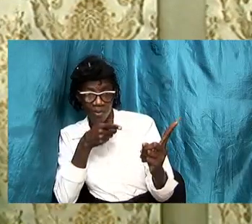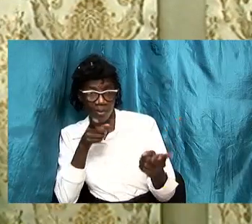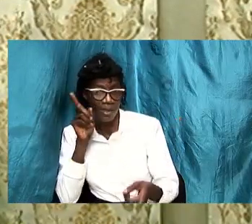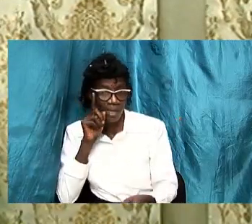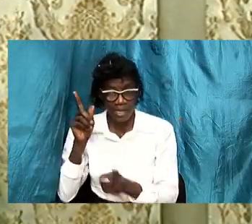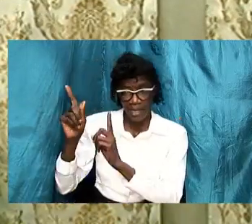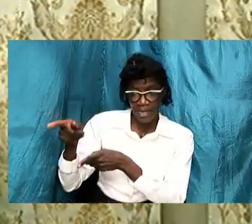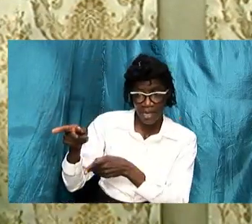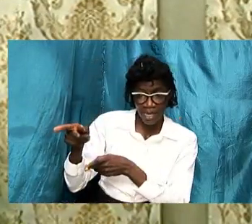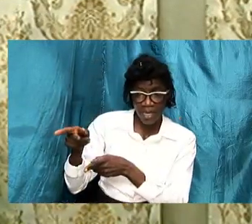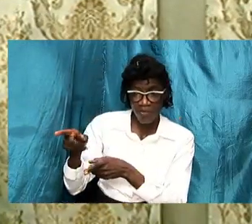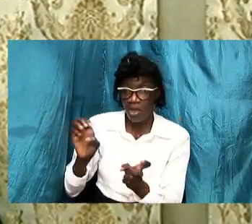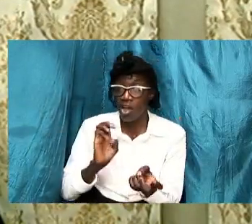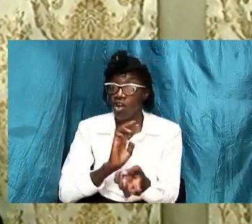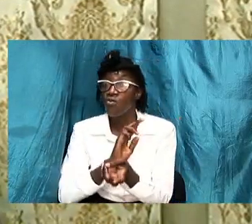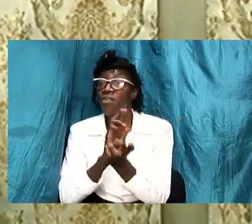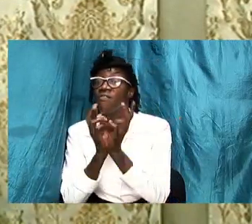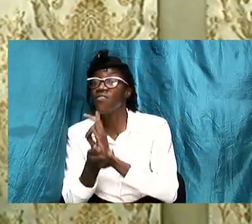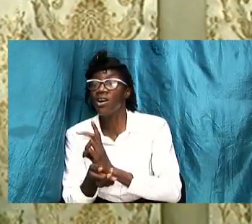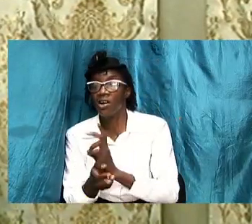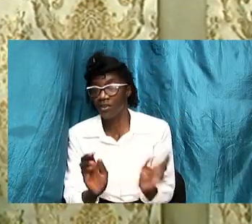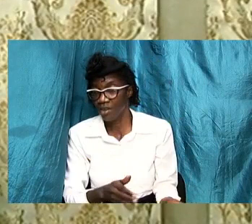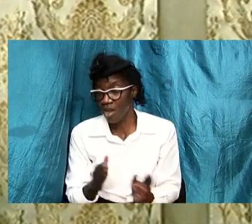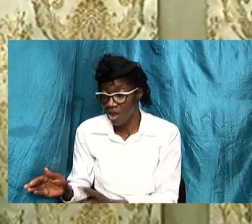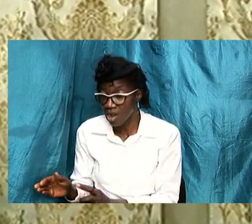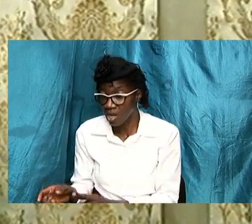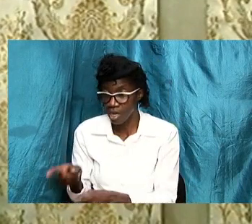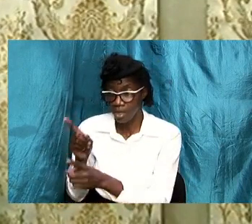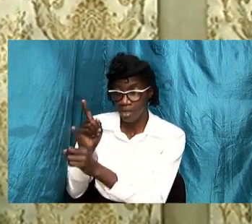eve ate it